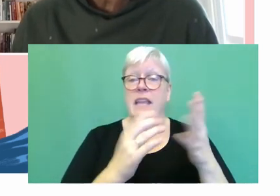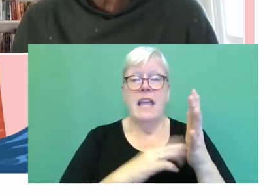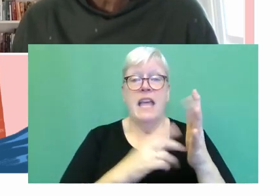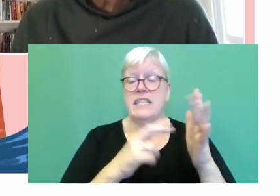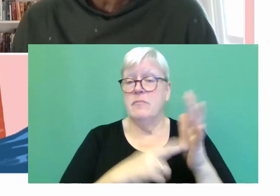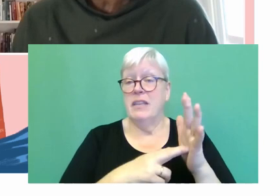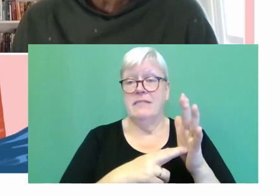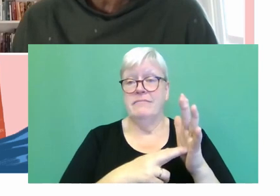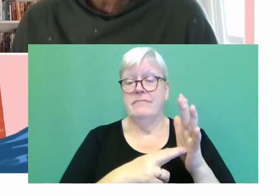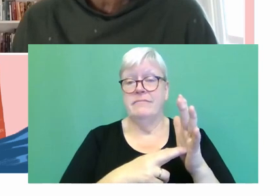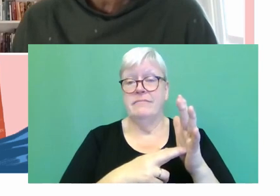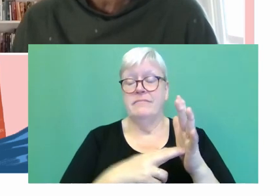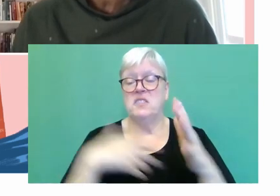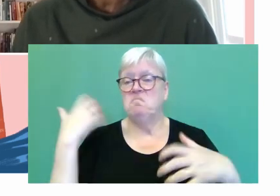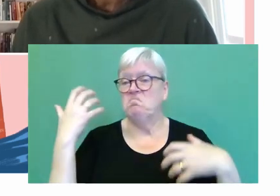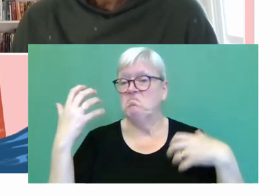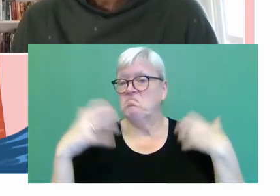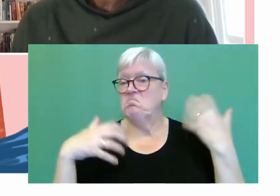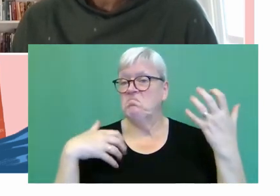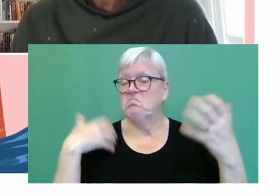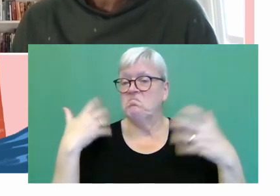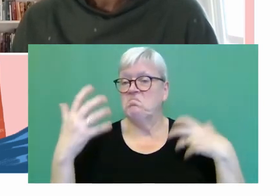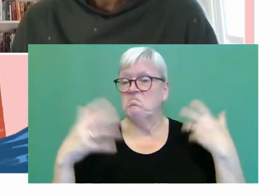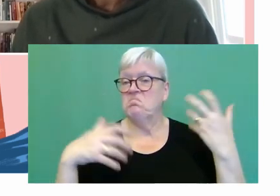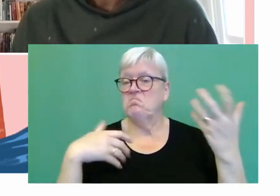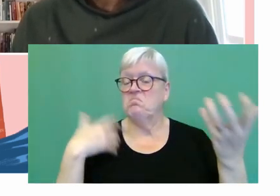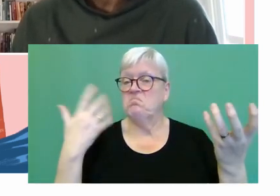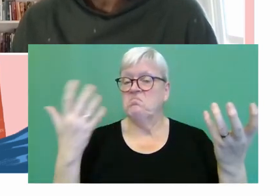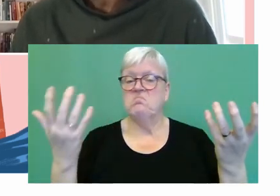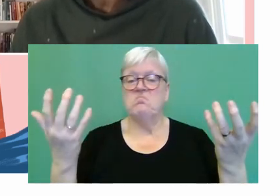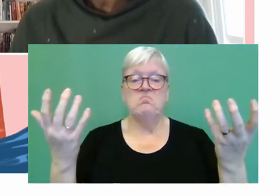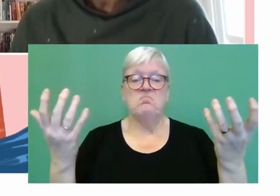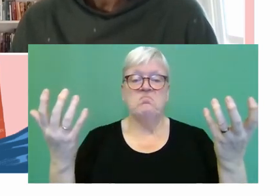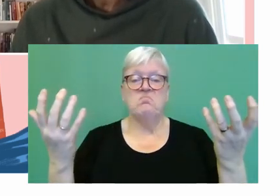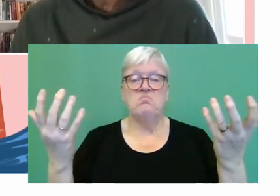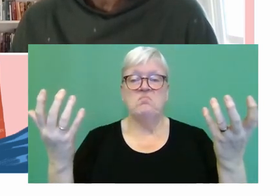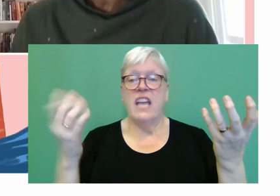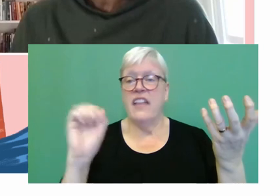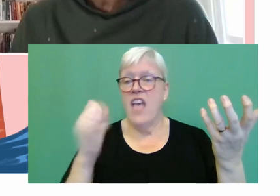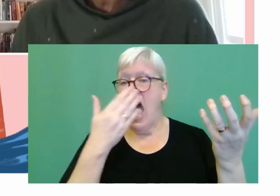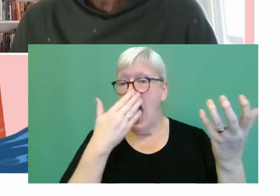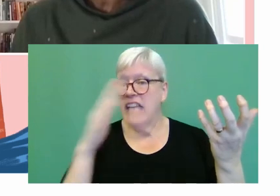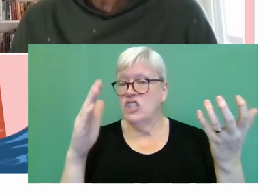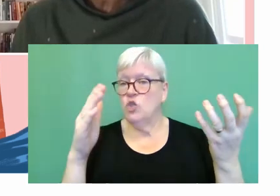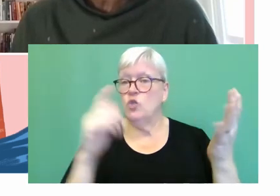enraged by Baba's attitude to Lucy's family. Because